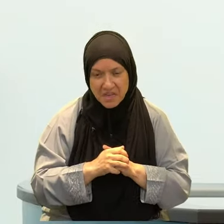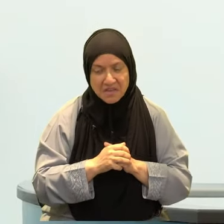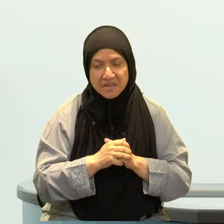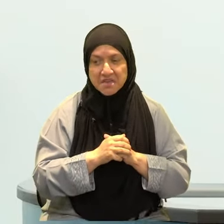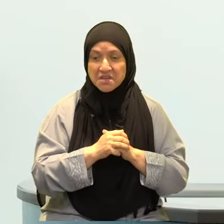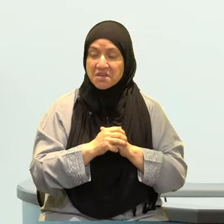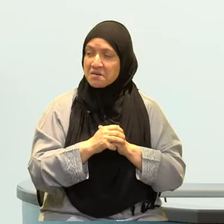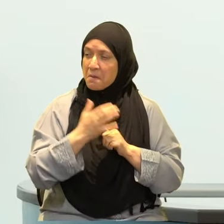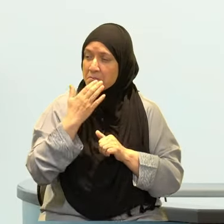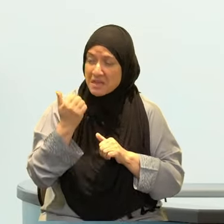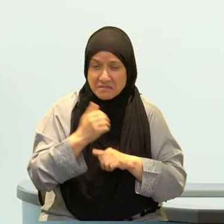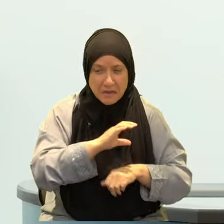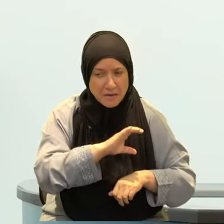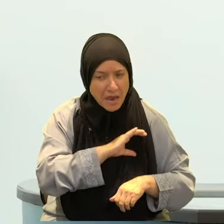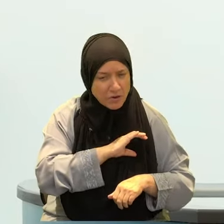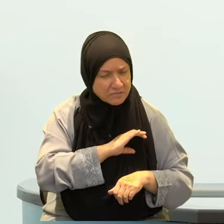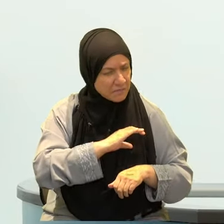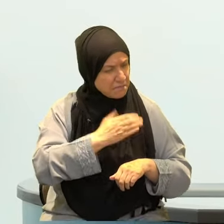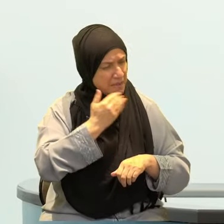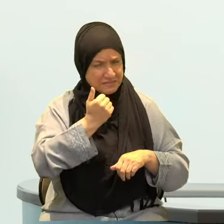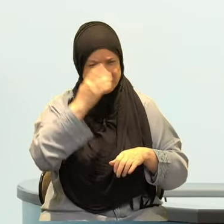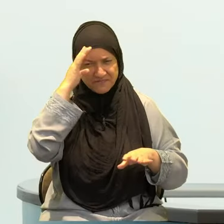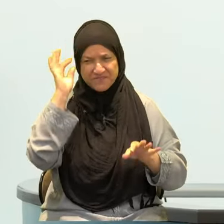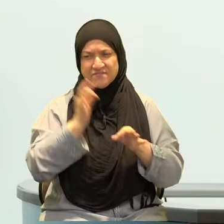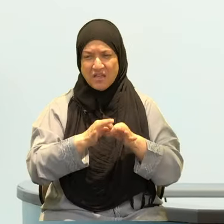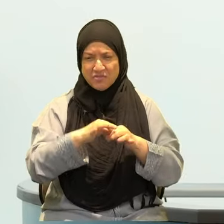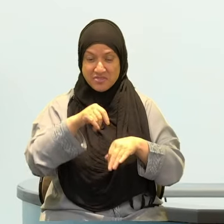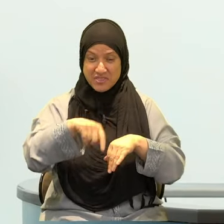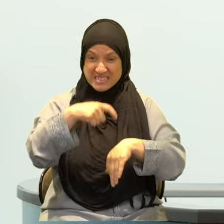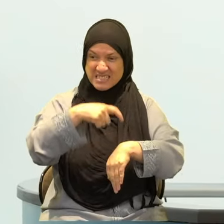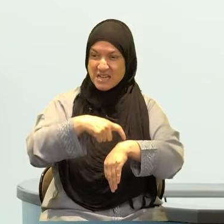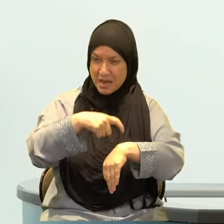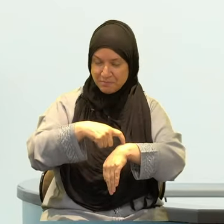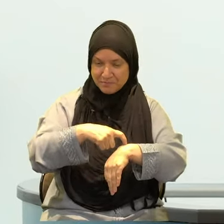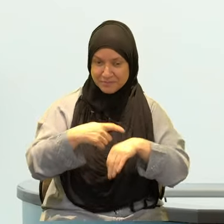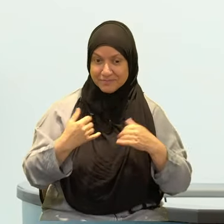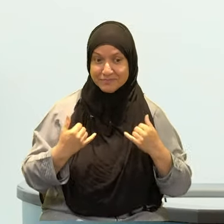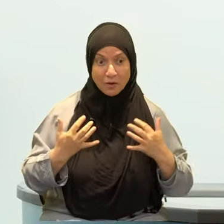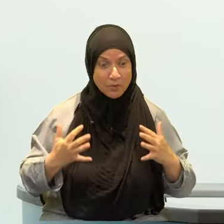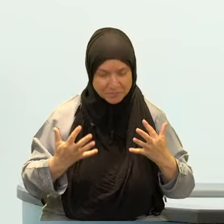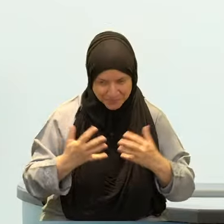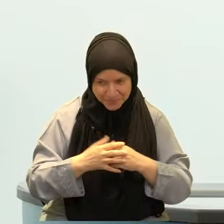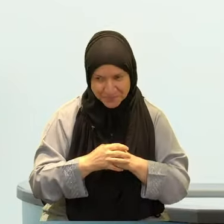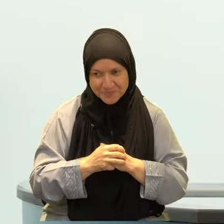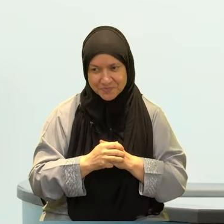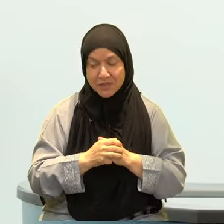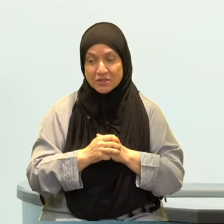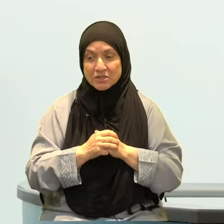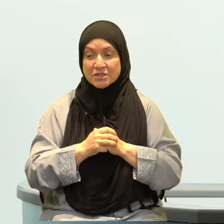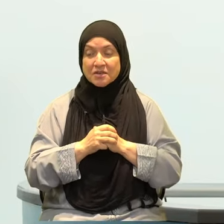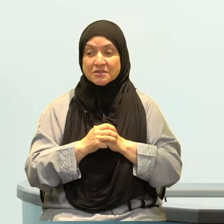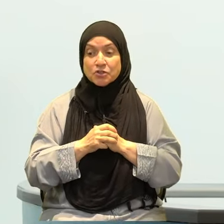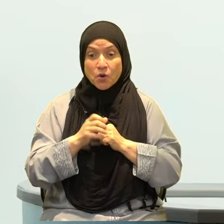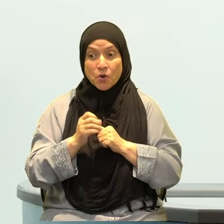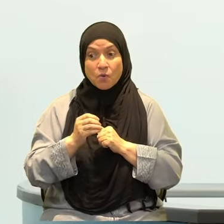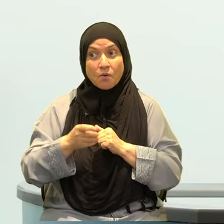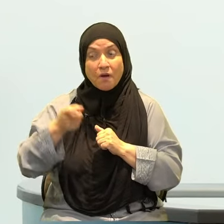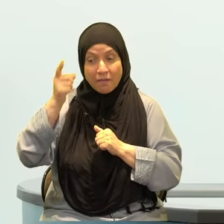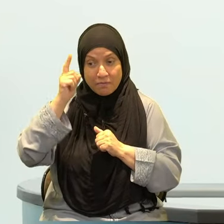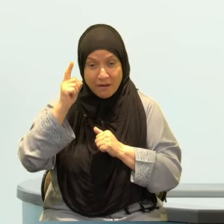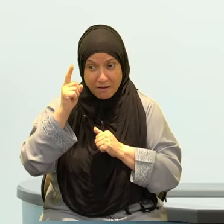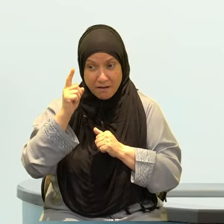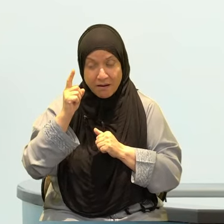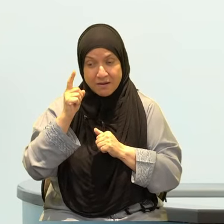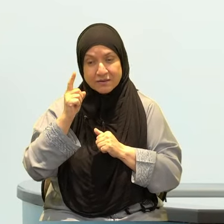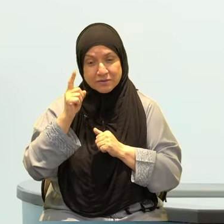the things that we usually put in our mouths, the food and the drink. And Allah subhanahu wa ta'ala removed from